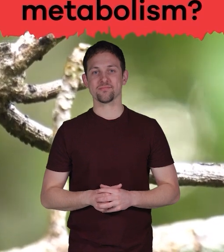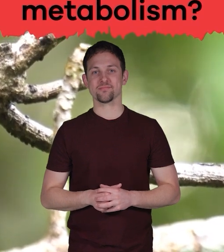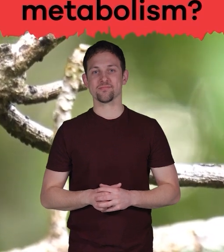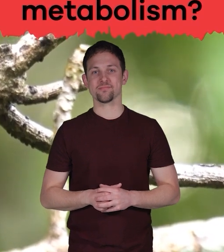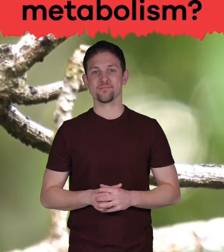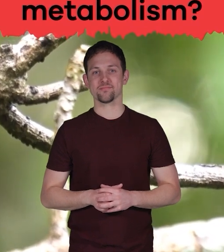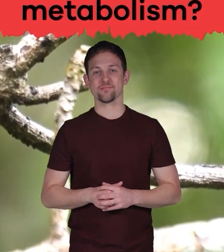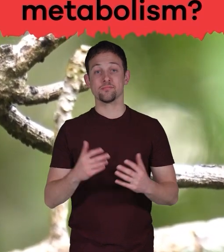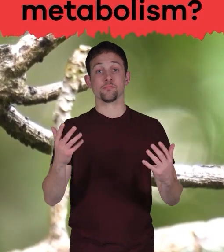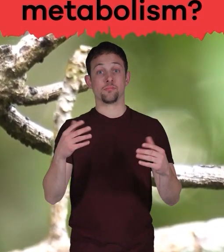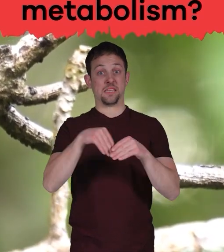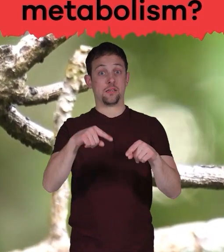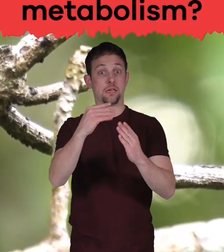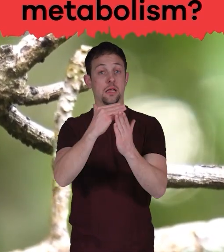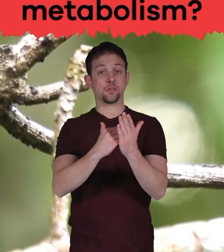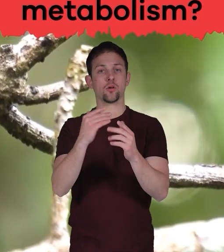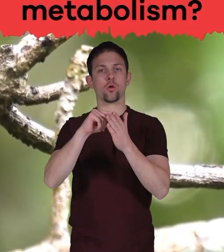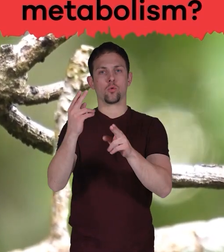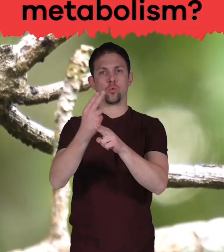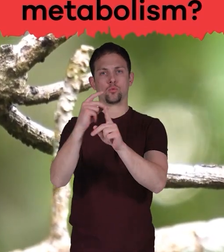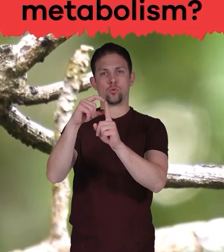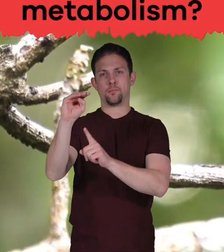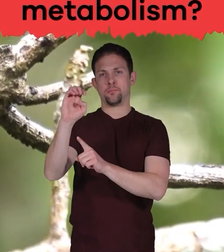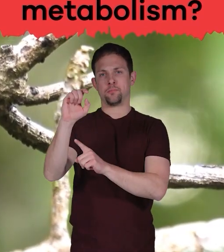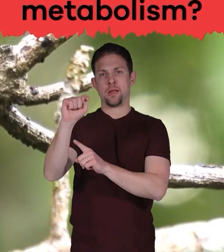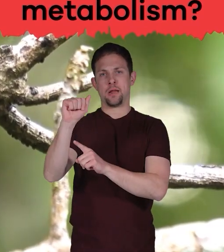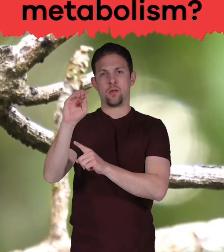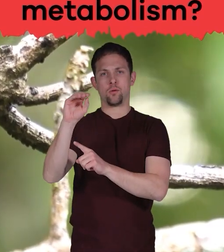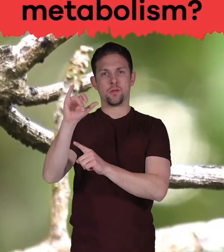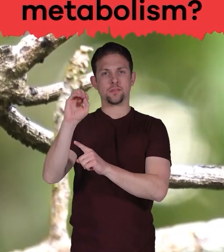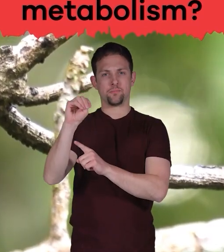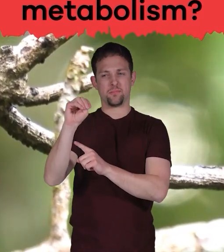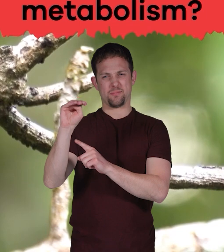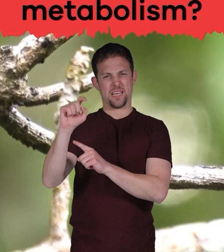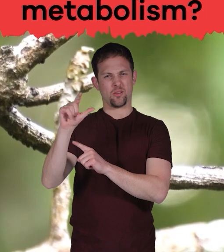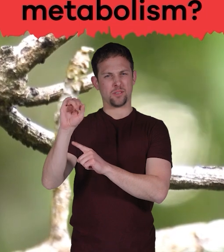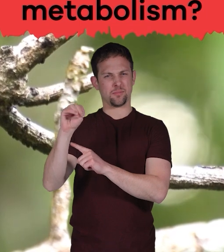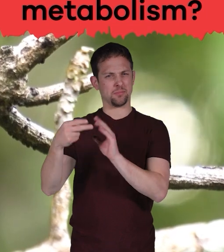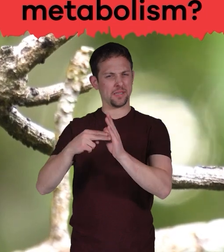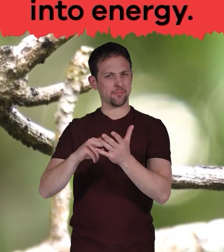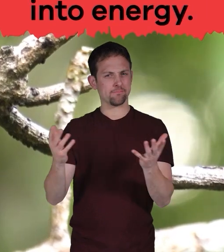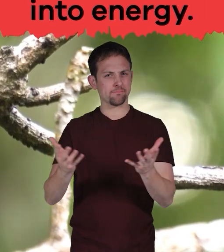lesson, the author uses the word metabolism. Metabolism What is the meaning of metabolism?